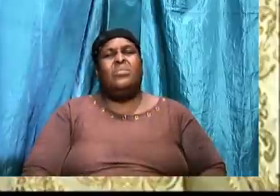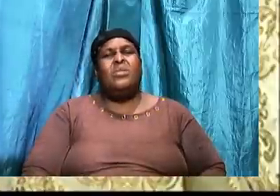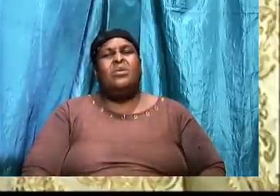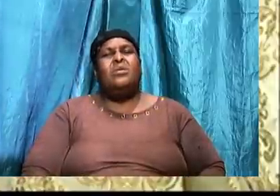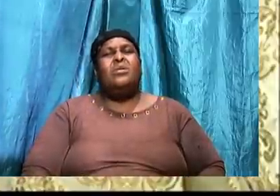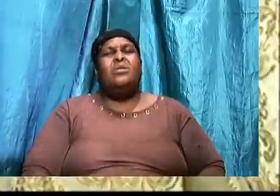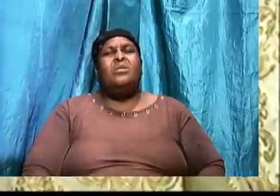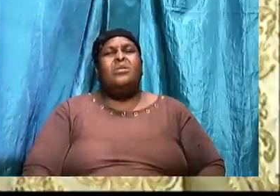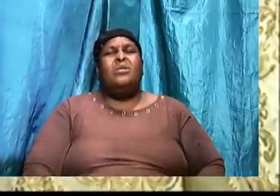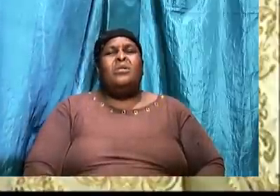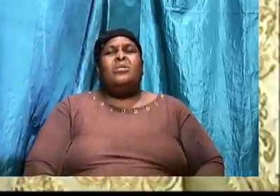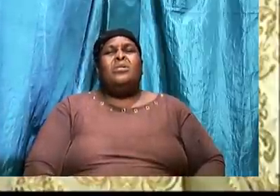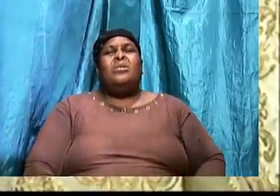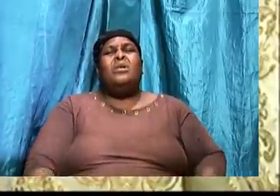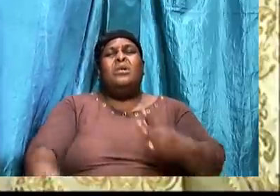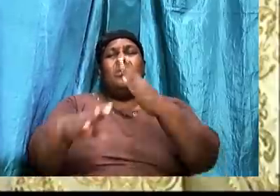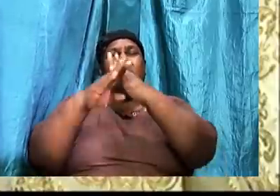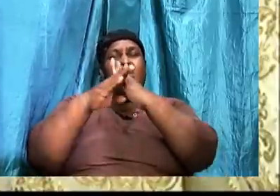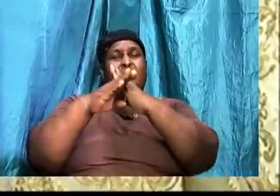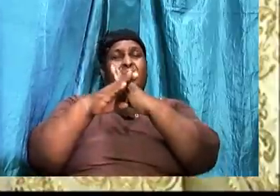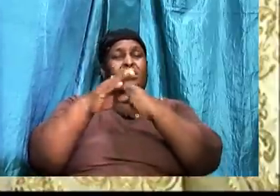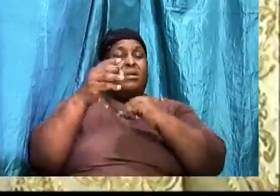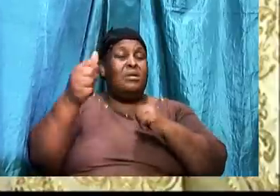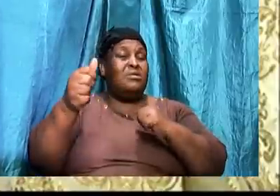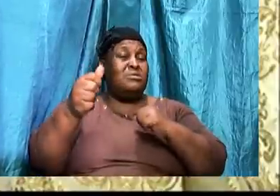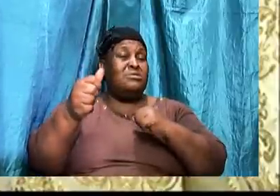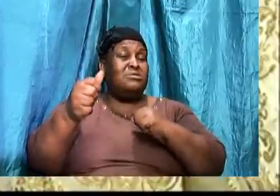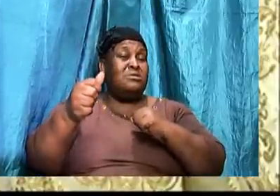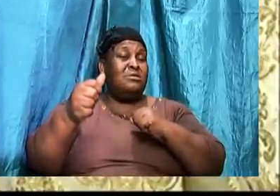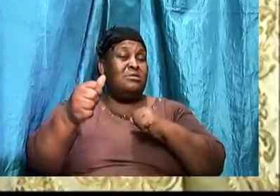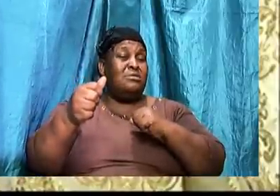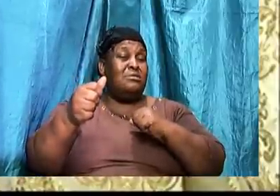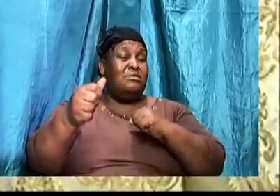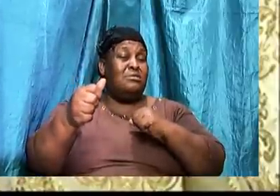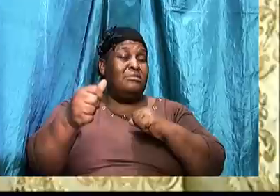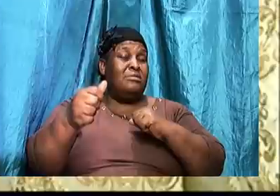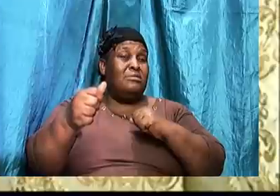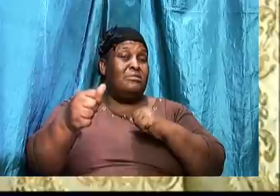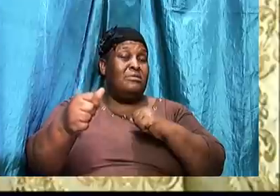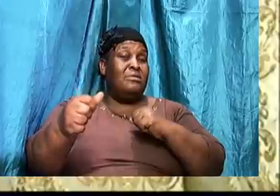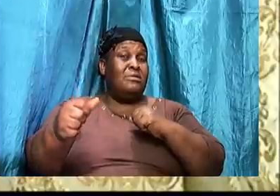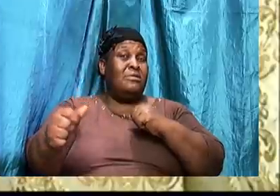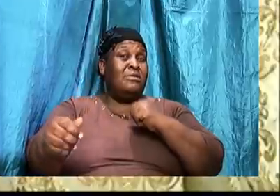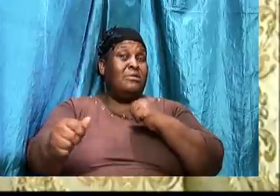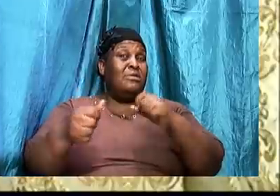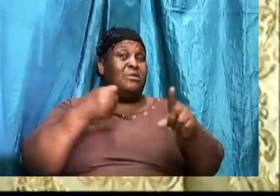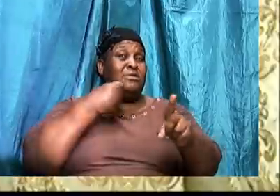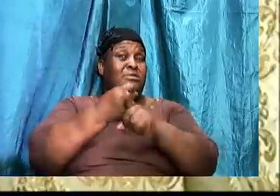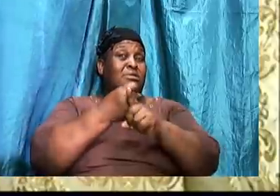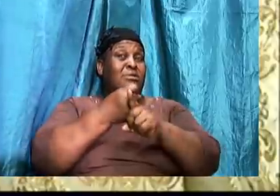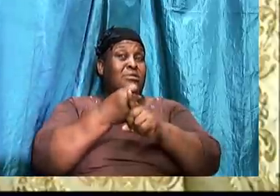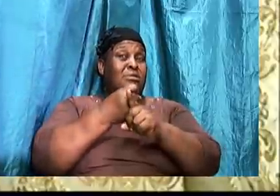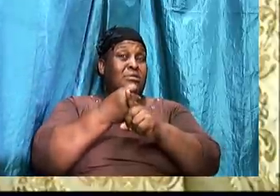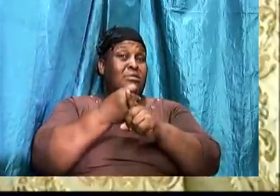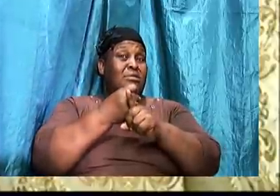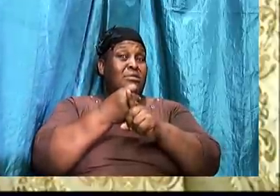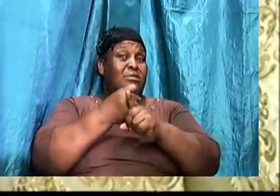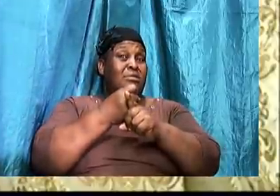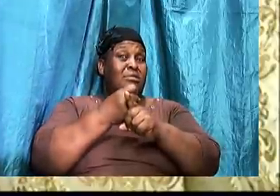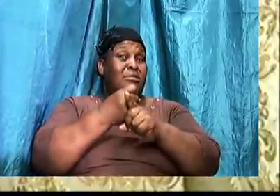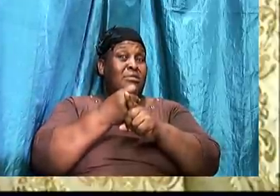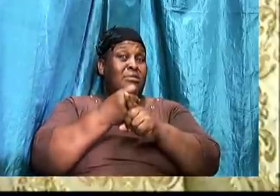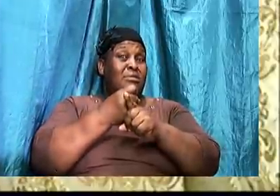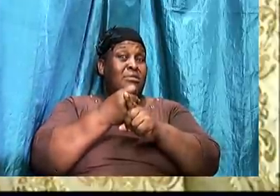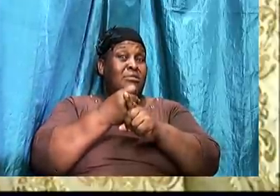mind from Satan? One of the things that we should do is to recognize that Satan attacks truth and the principles